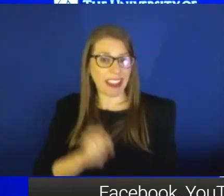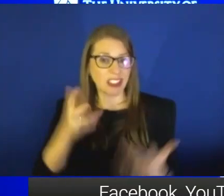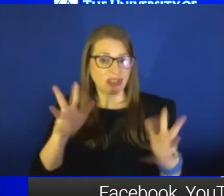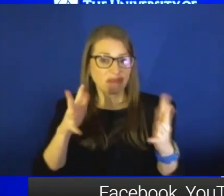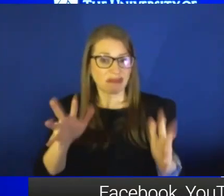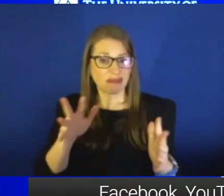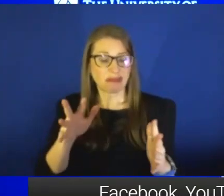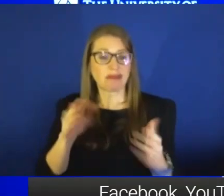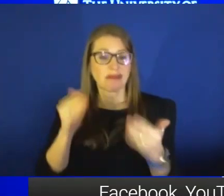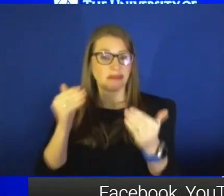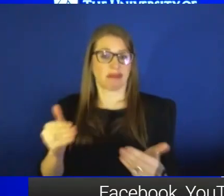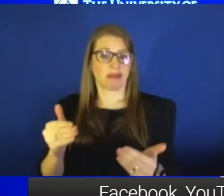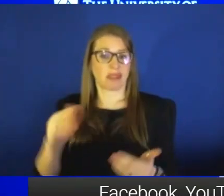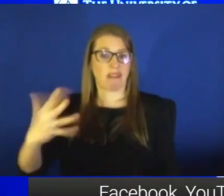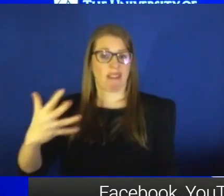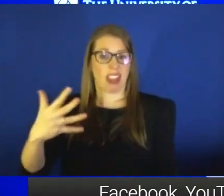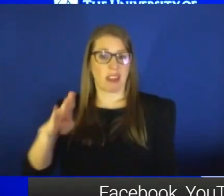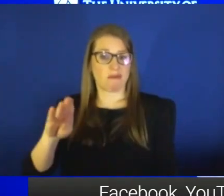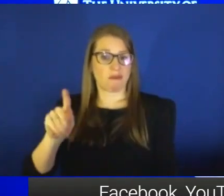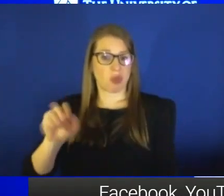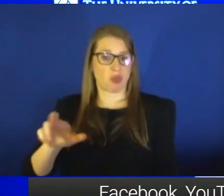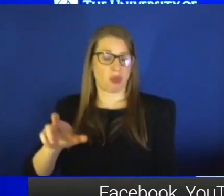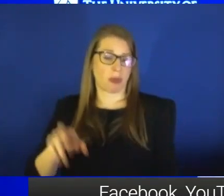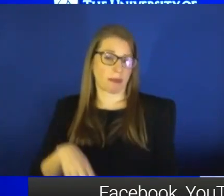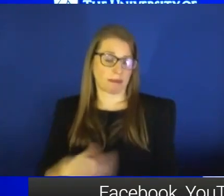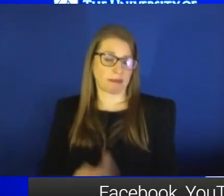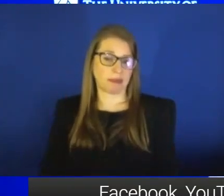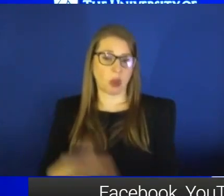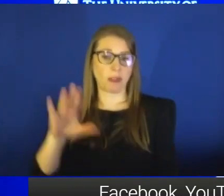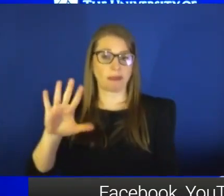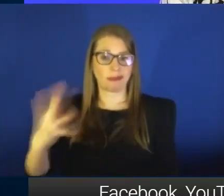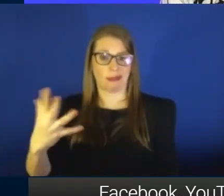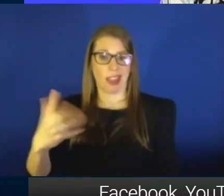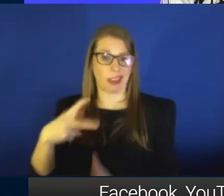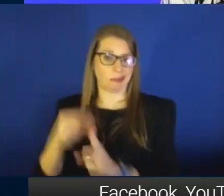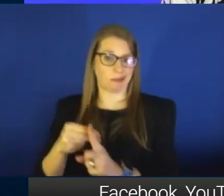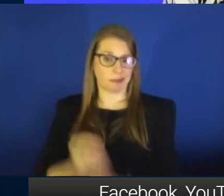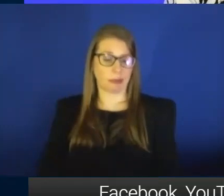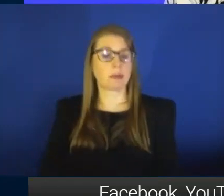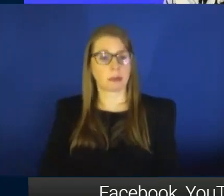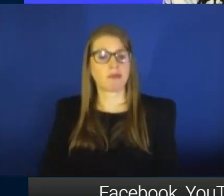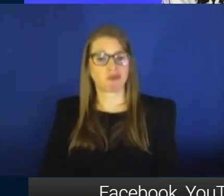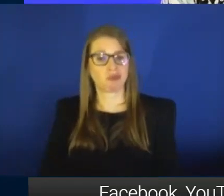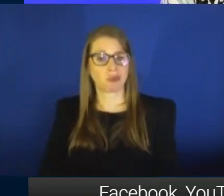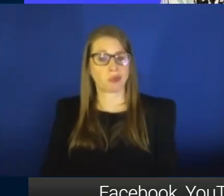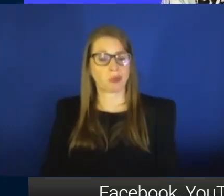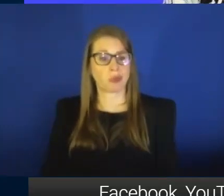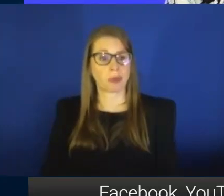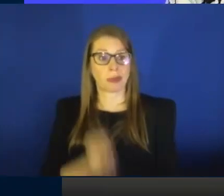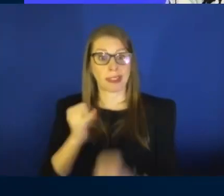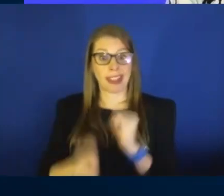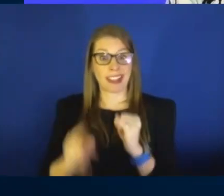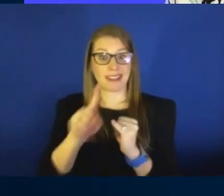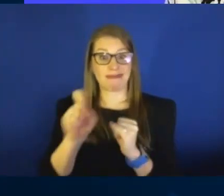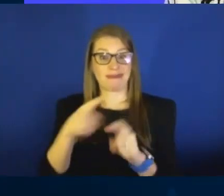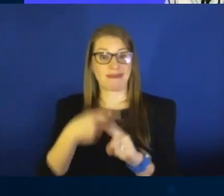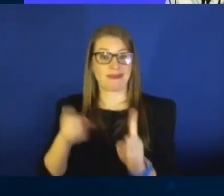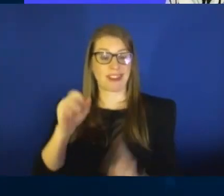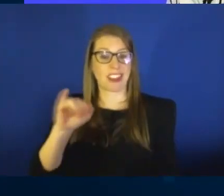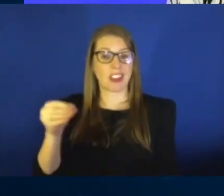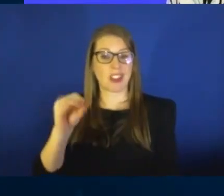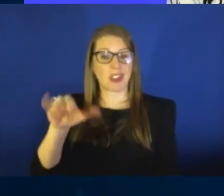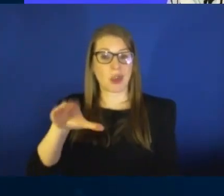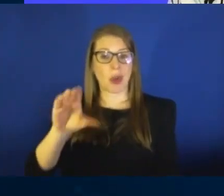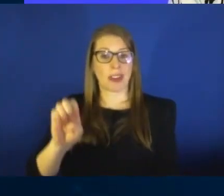go ahead and get that additional booster. So that would be a fifth dose, if that's what you're asking. Last question is from Joyce, and it's for Dr. Schmickey.